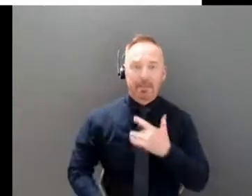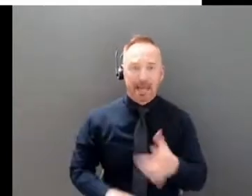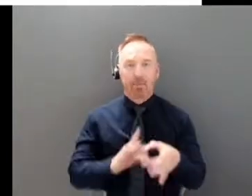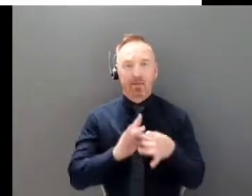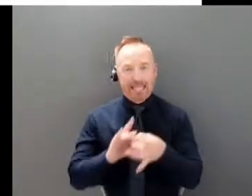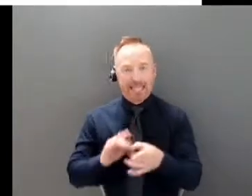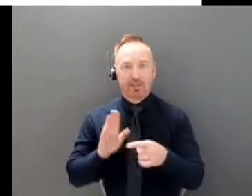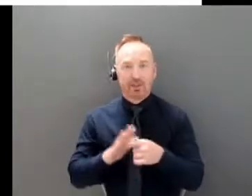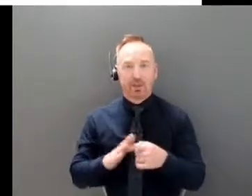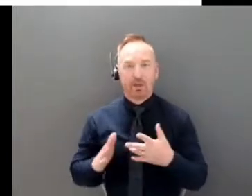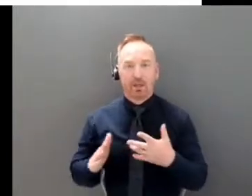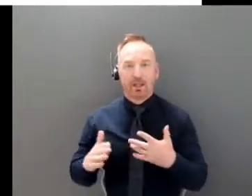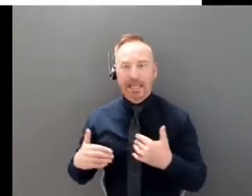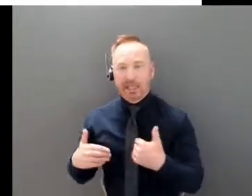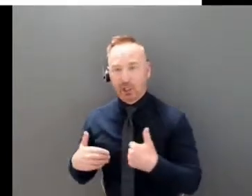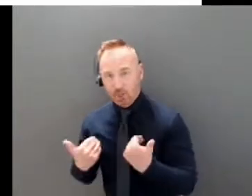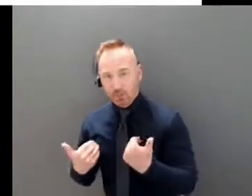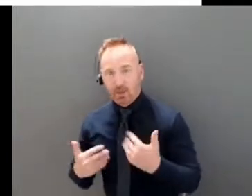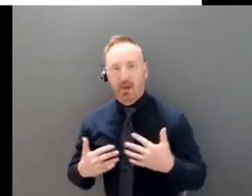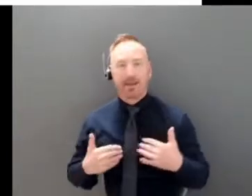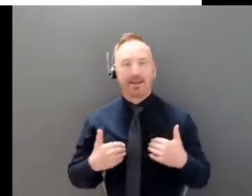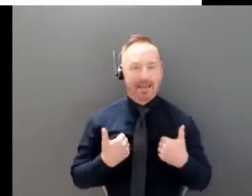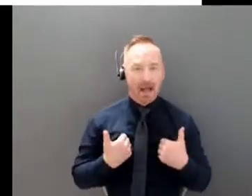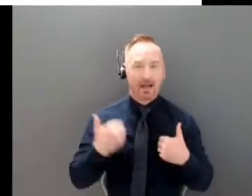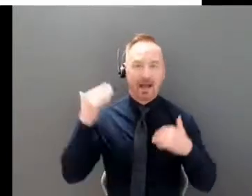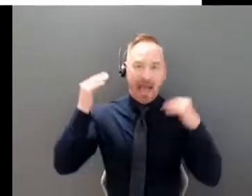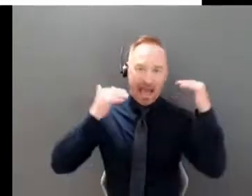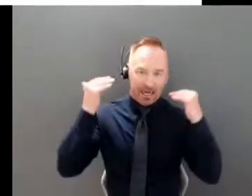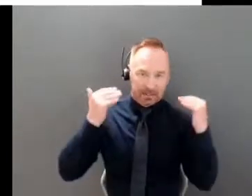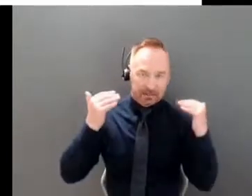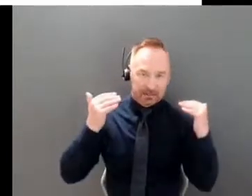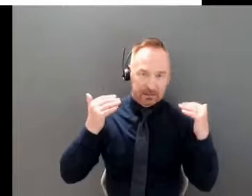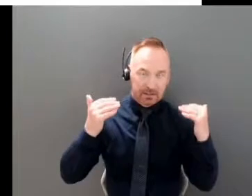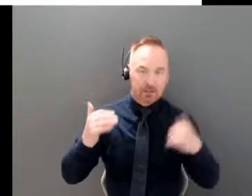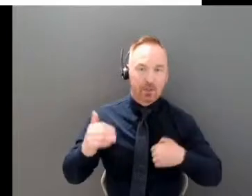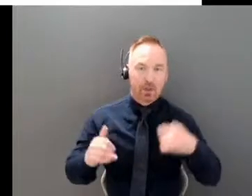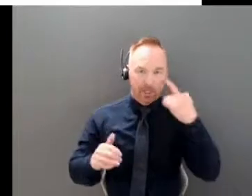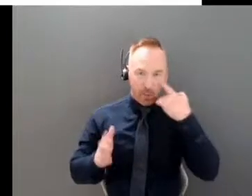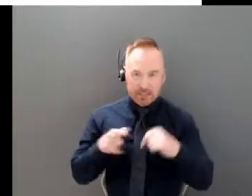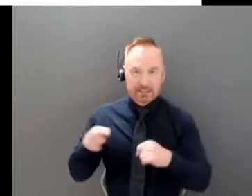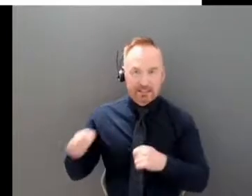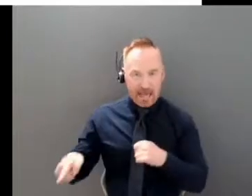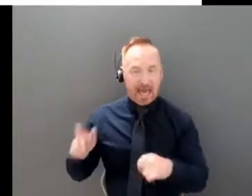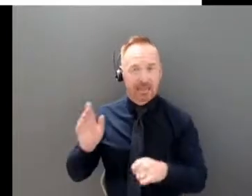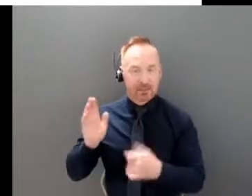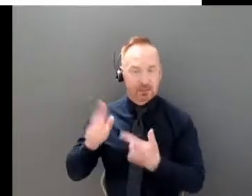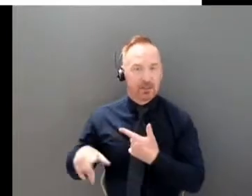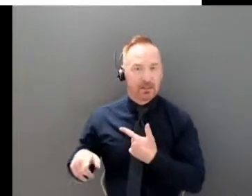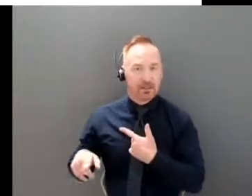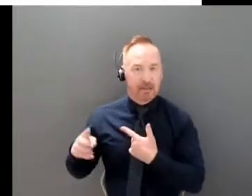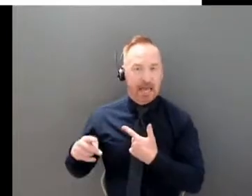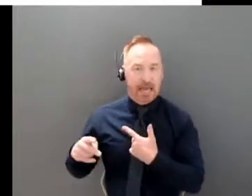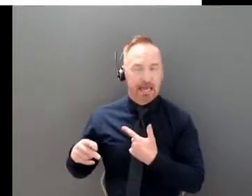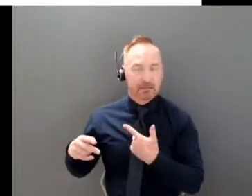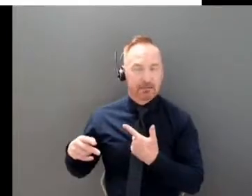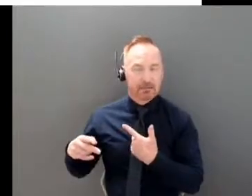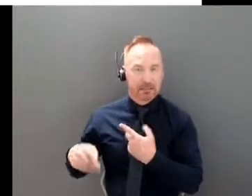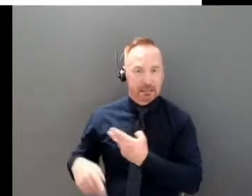adults. So you see that as a disproportionate hit. So young adults less likely